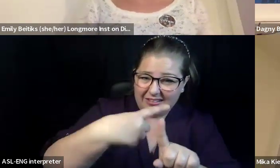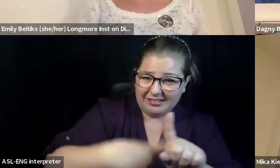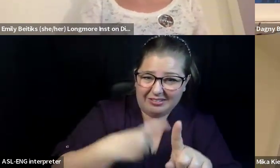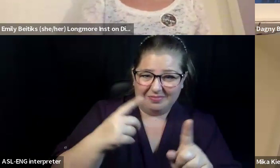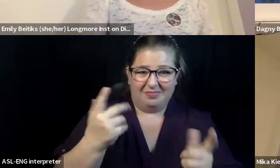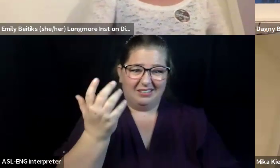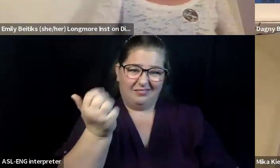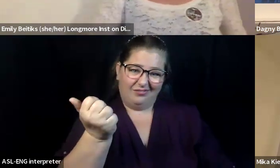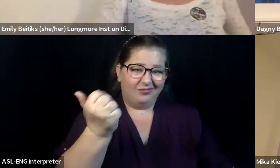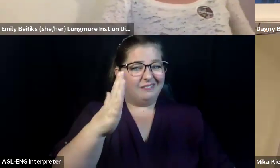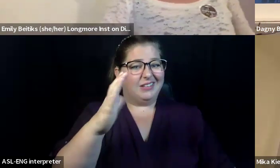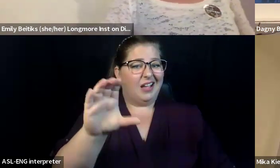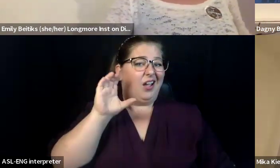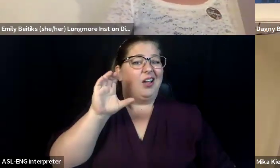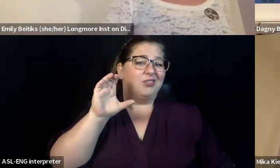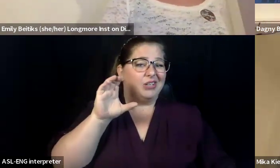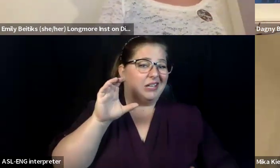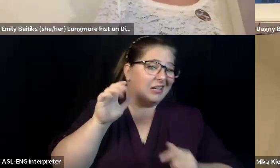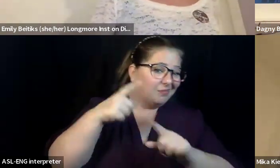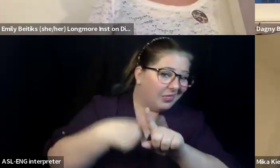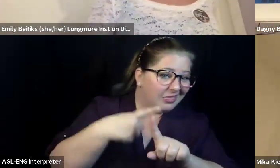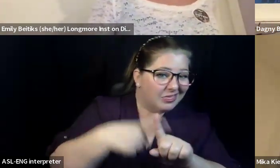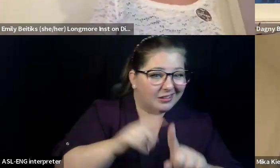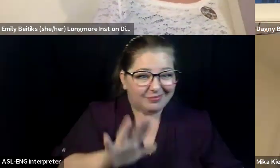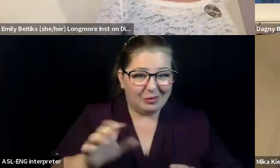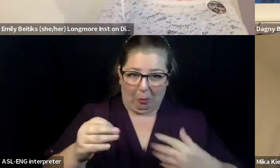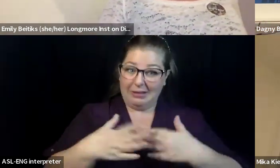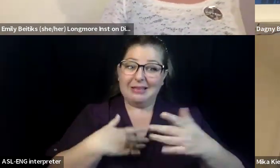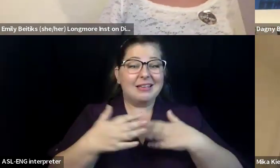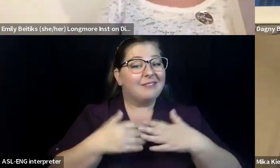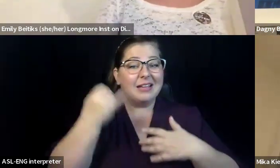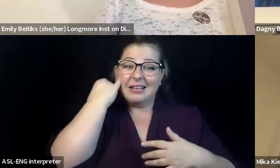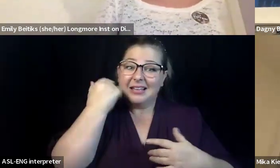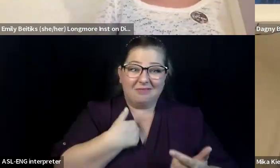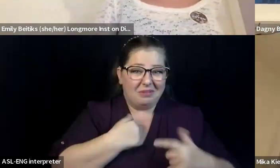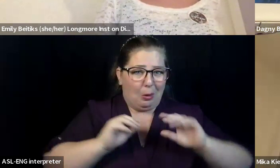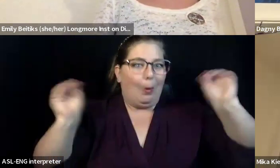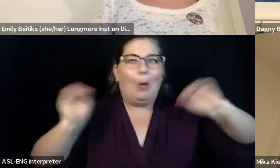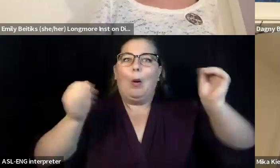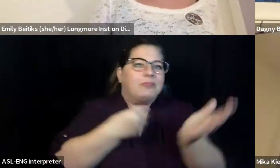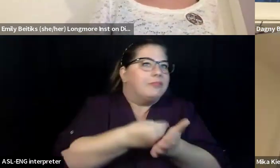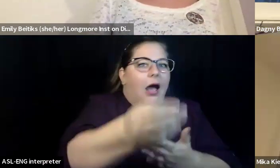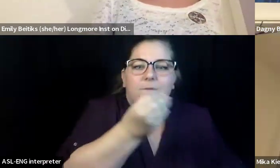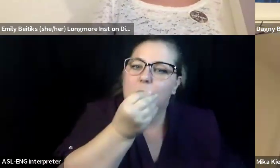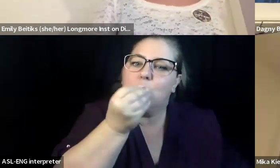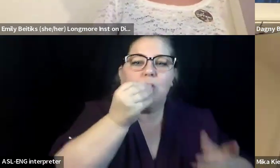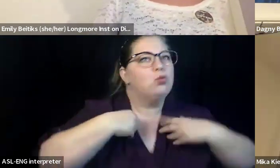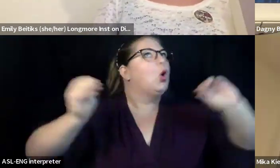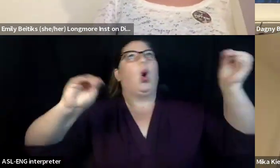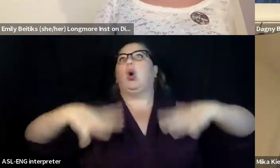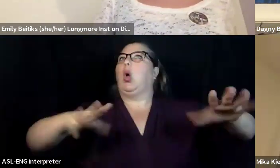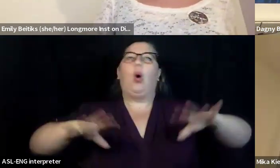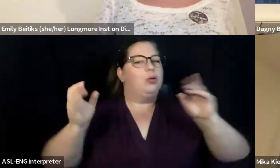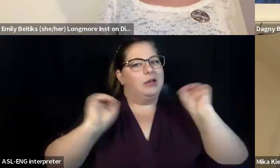asked that, you know, if you have any info on that, that would be really helpful. And if that is the case and it is 20% AMI, please